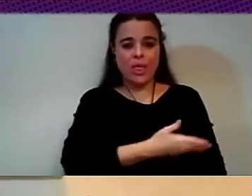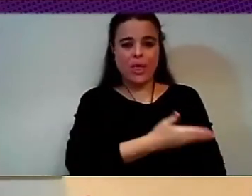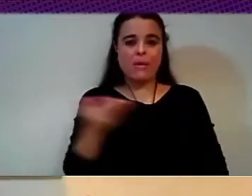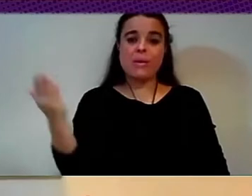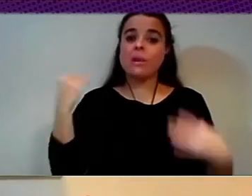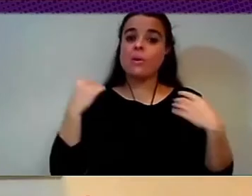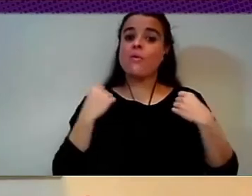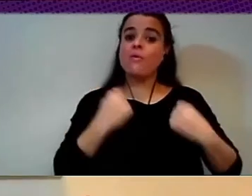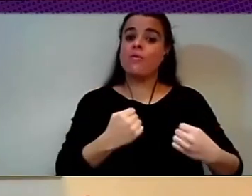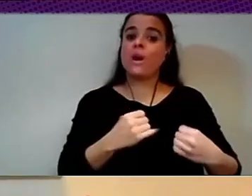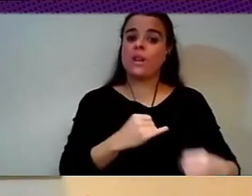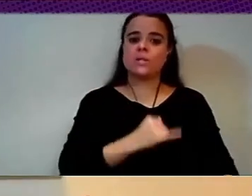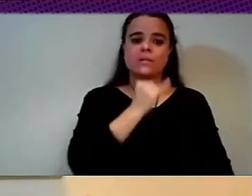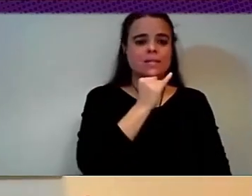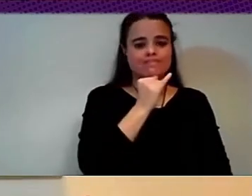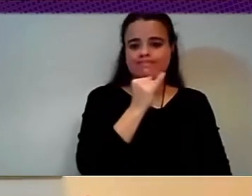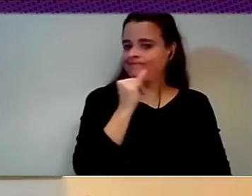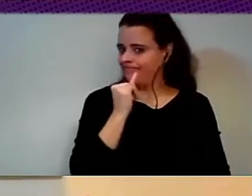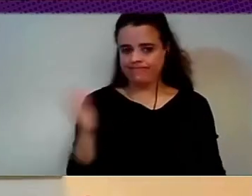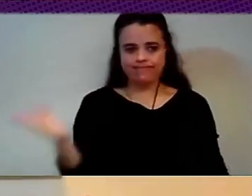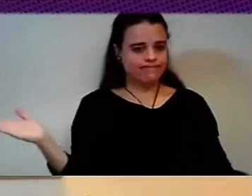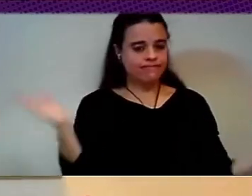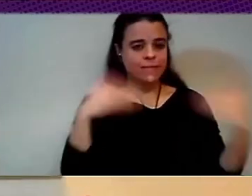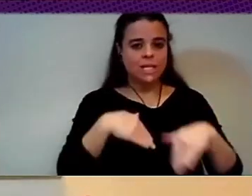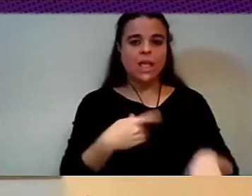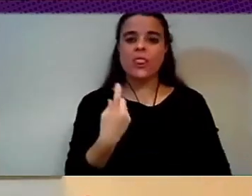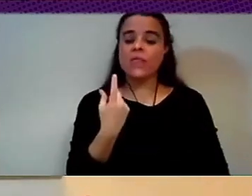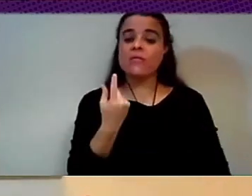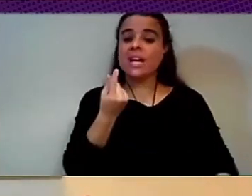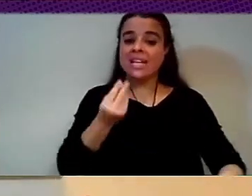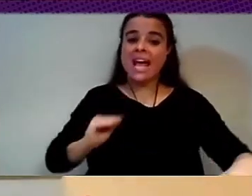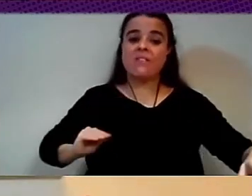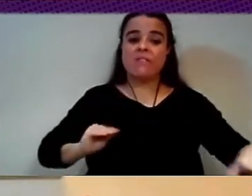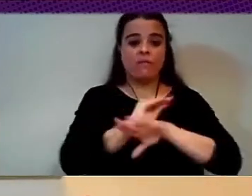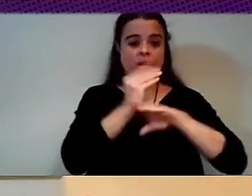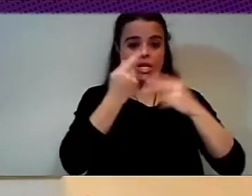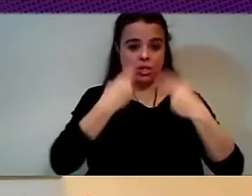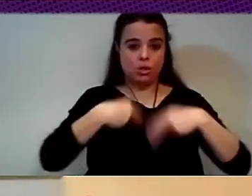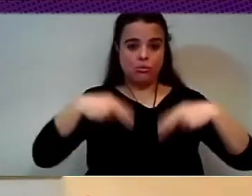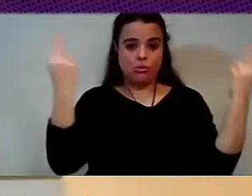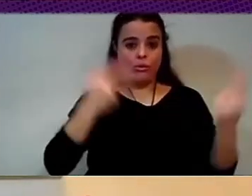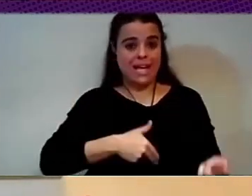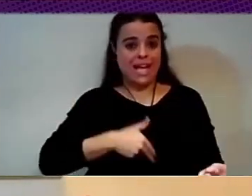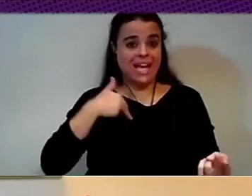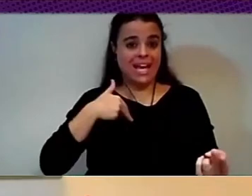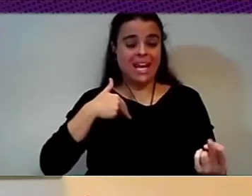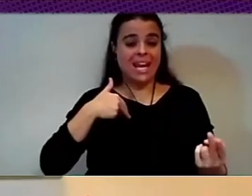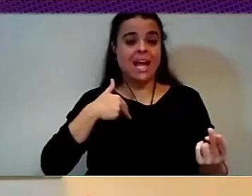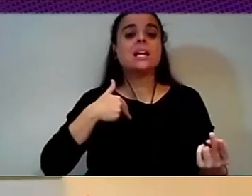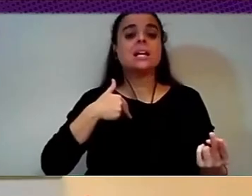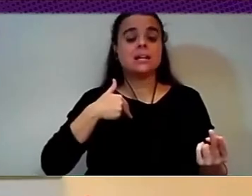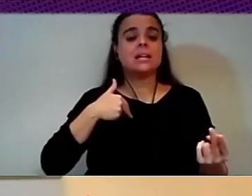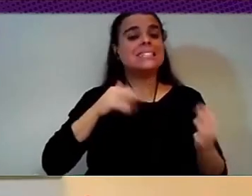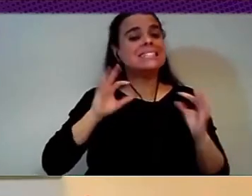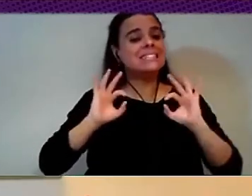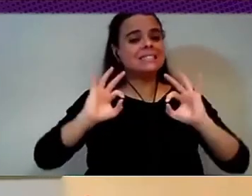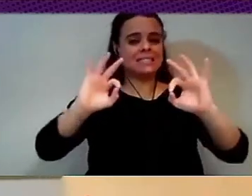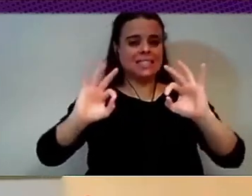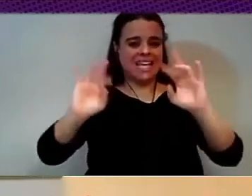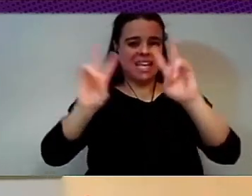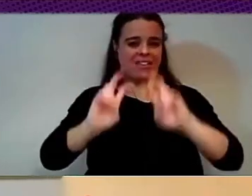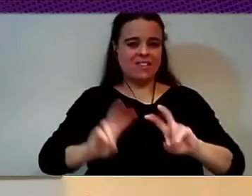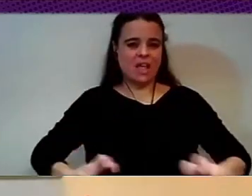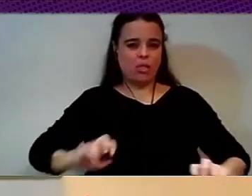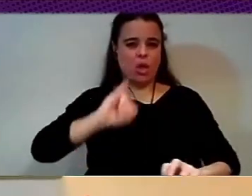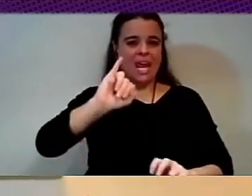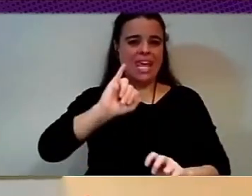investments in research, like basic research, research and development in human capital, in education,